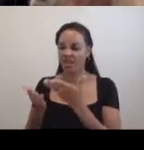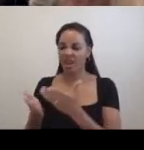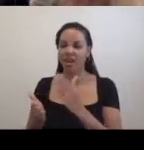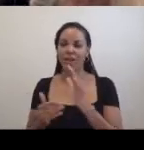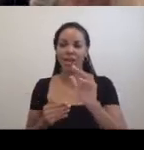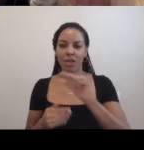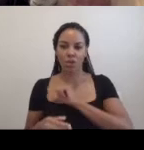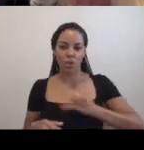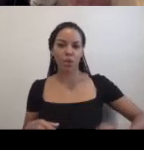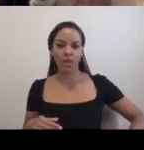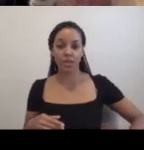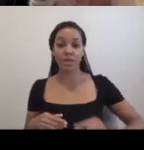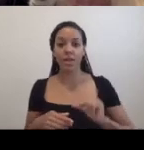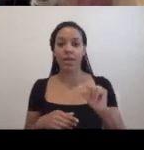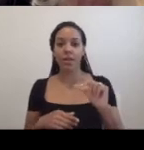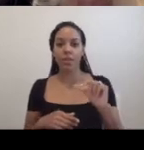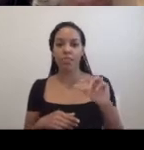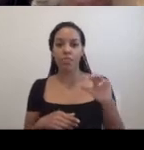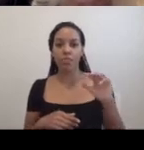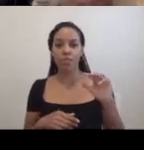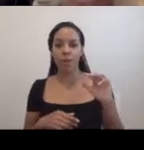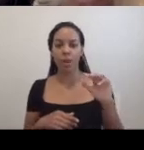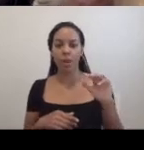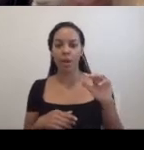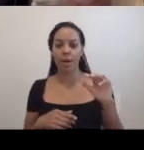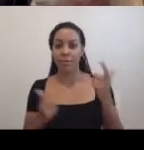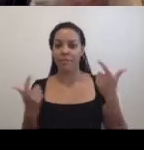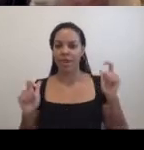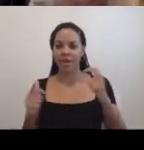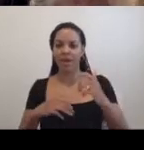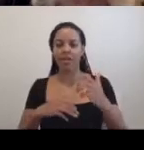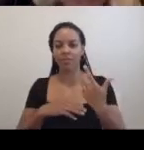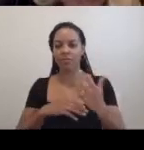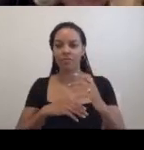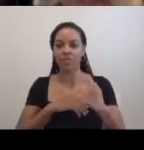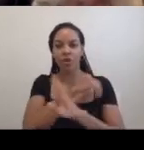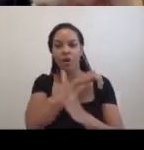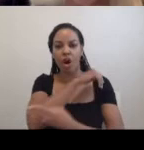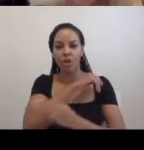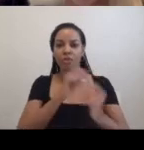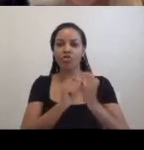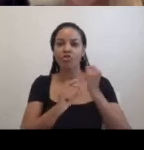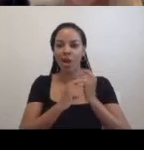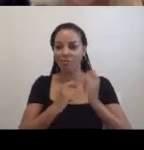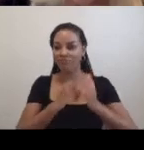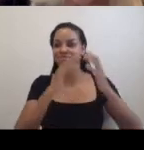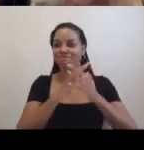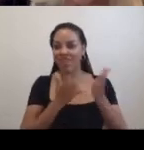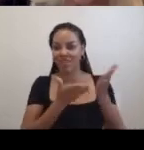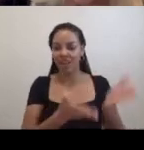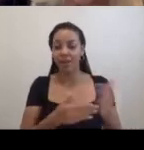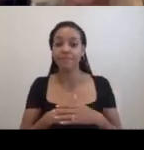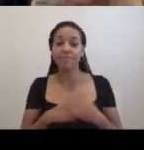where the social mayor, the mayor garbage truck, has a special birth. I developed a whole host